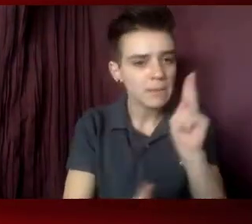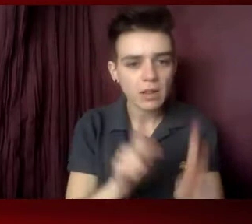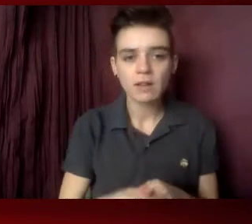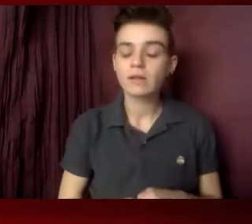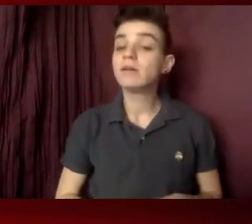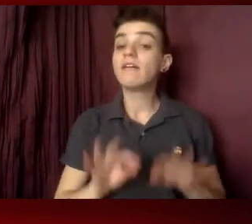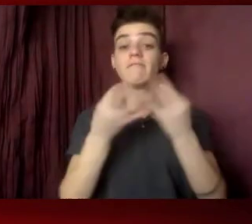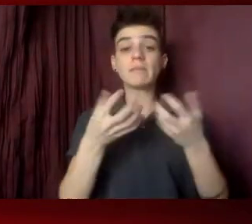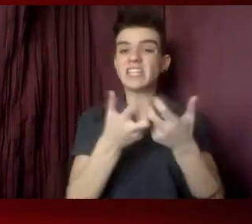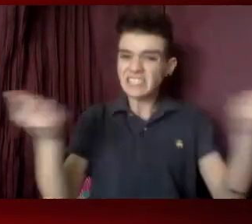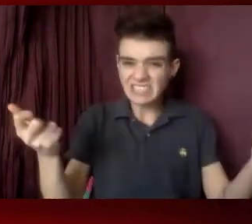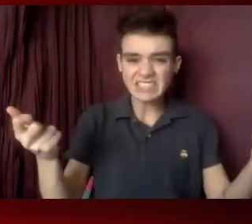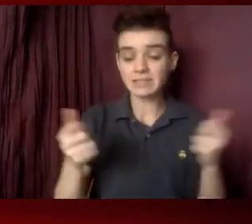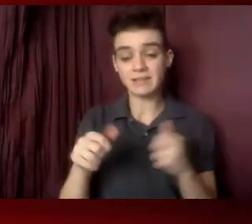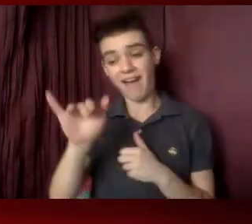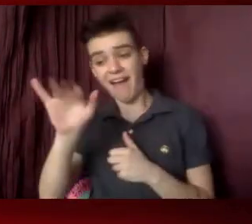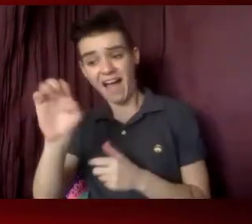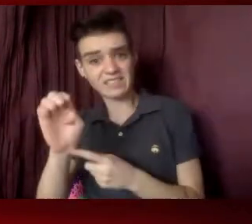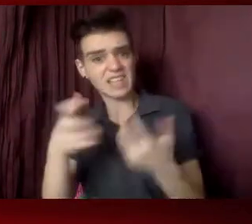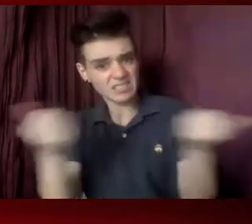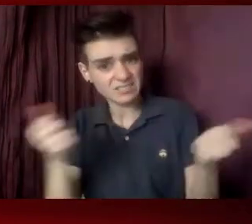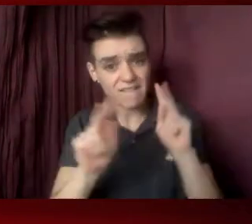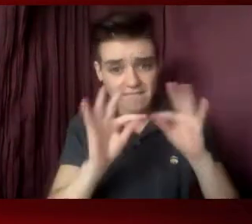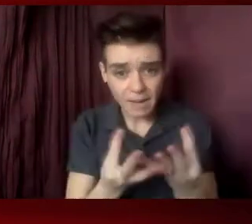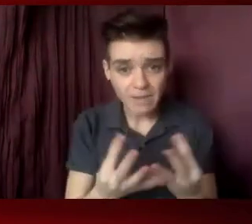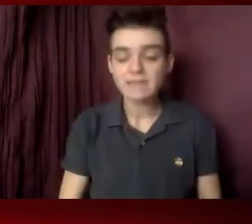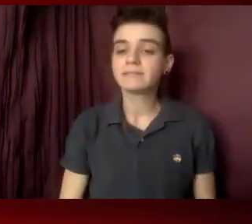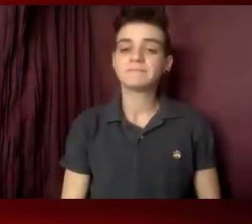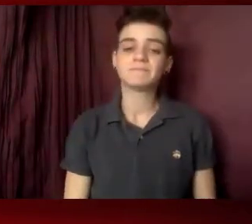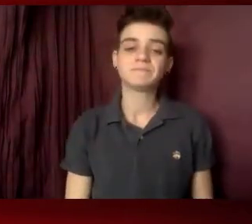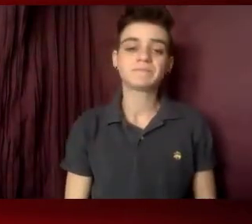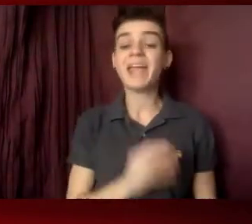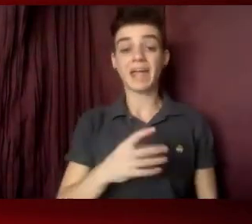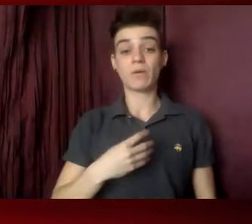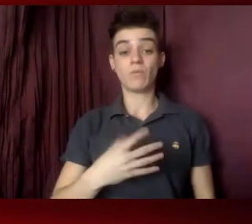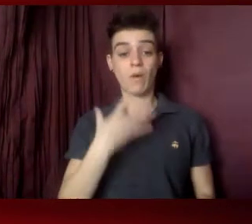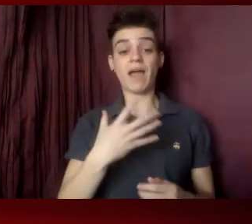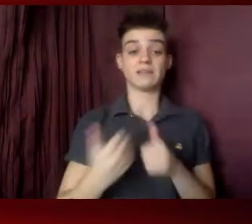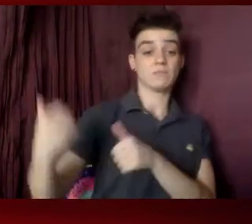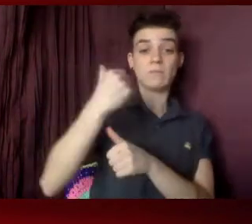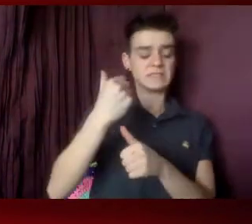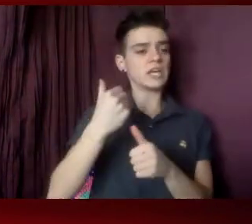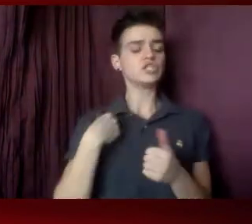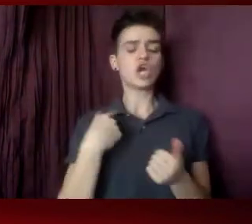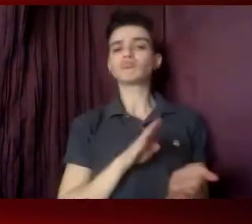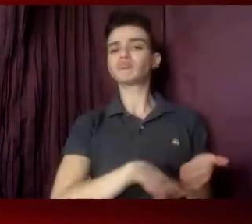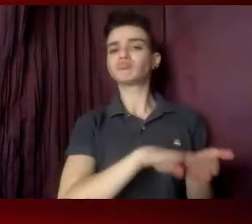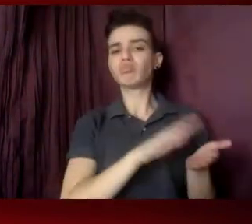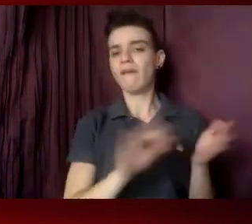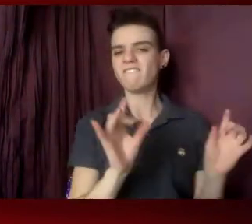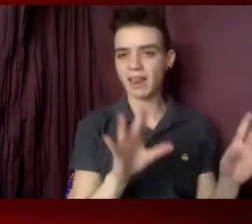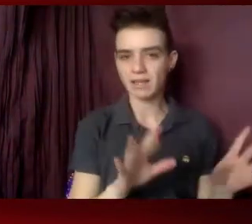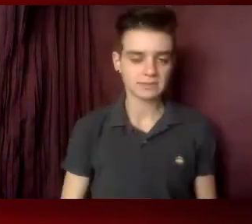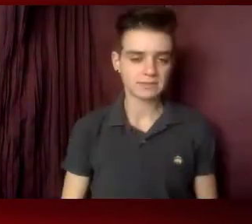of ICE, and the normalization of violence by white supremacists. Indigenous women continue